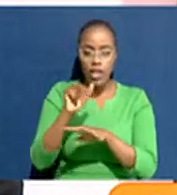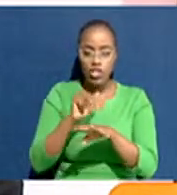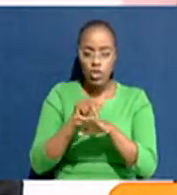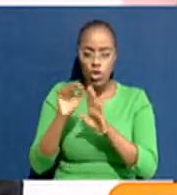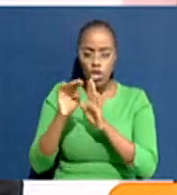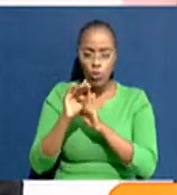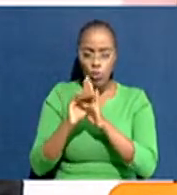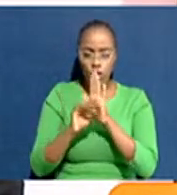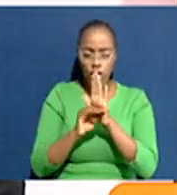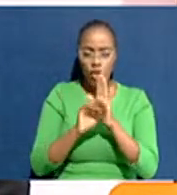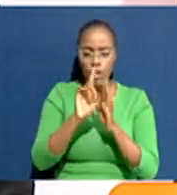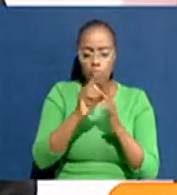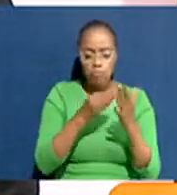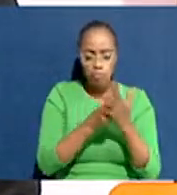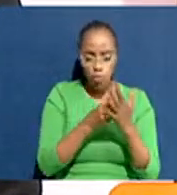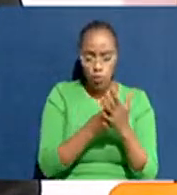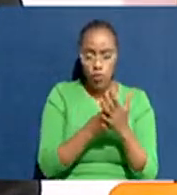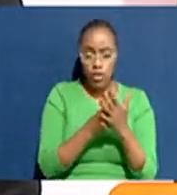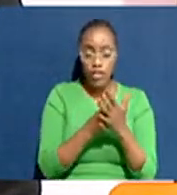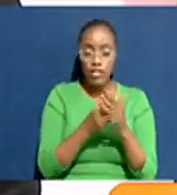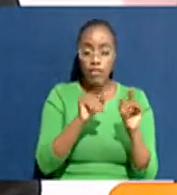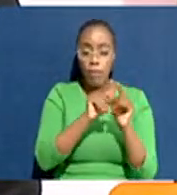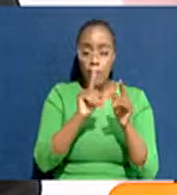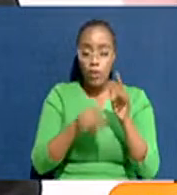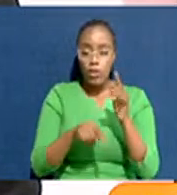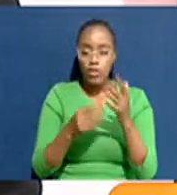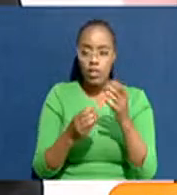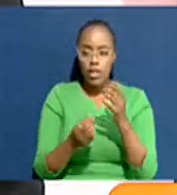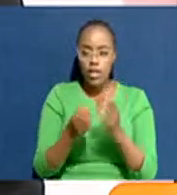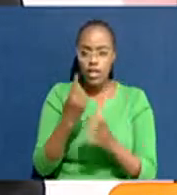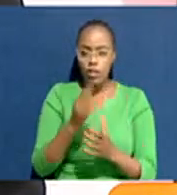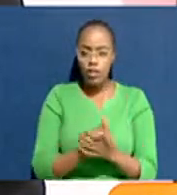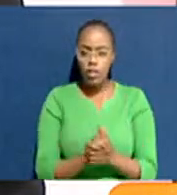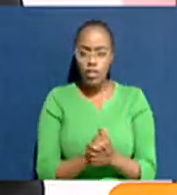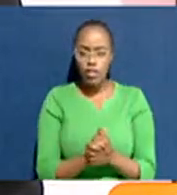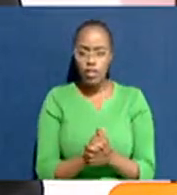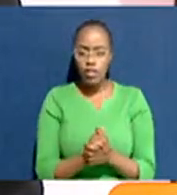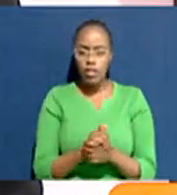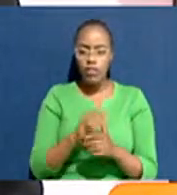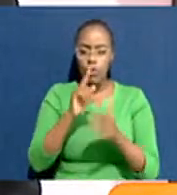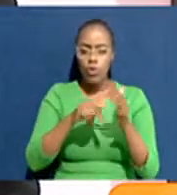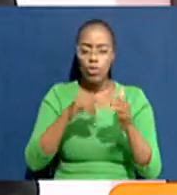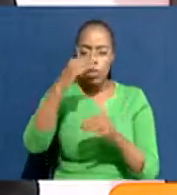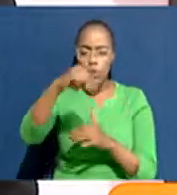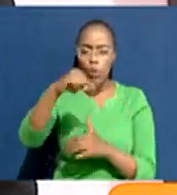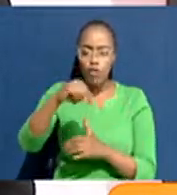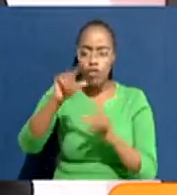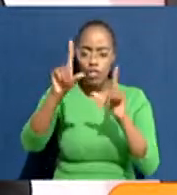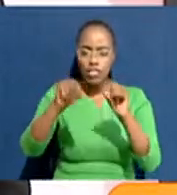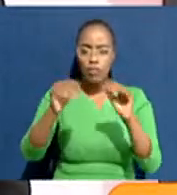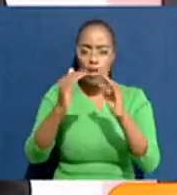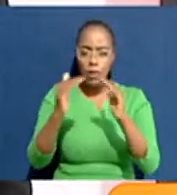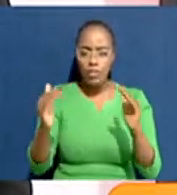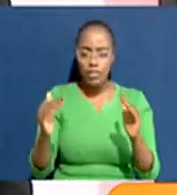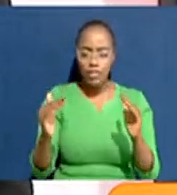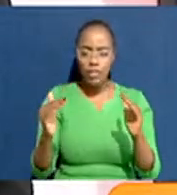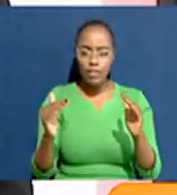one for finance will come up with regulations as to who qualifies for affordable housing.